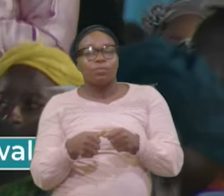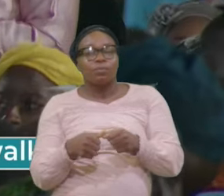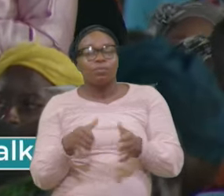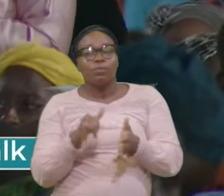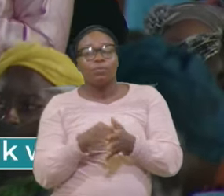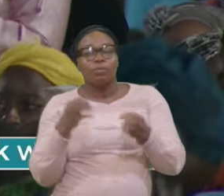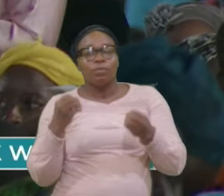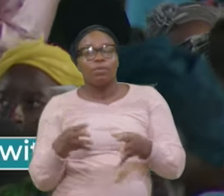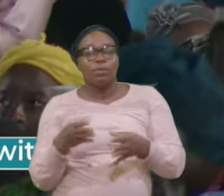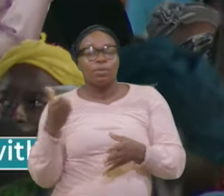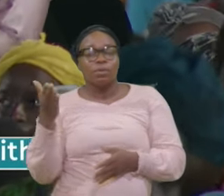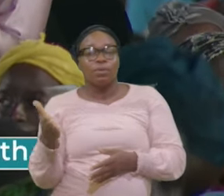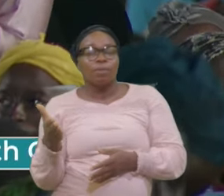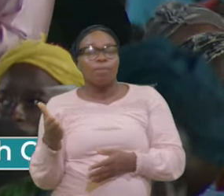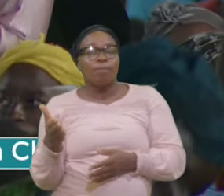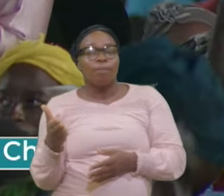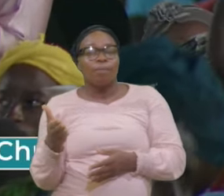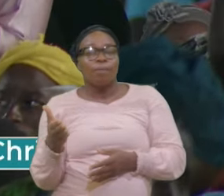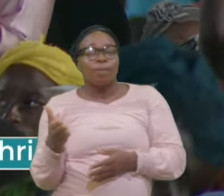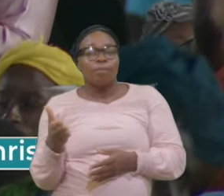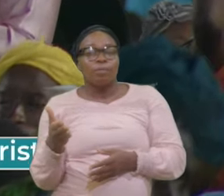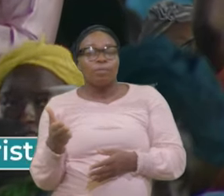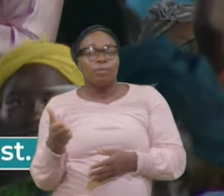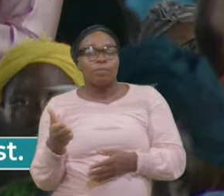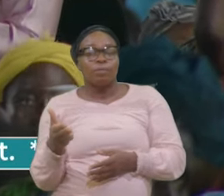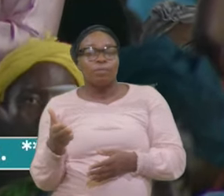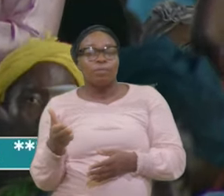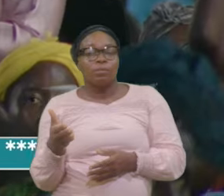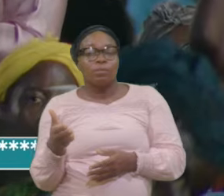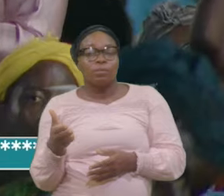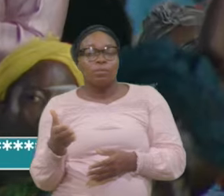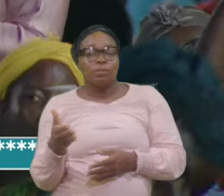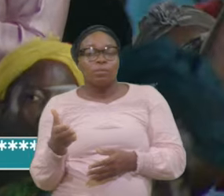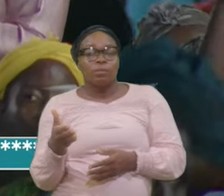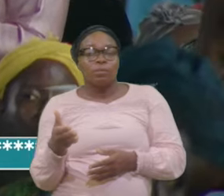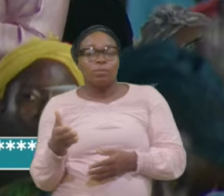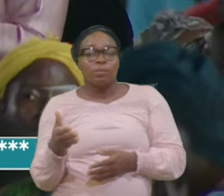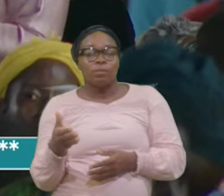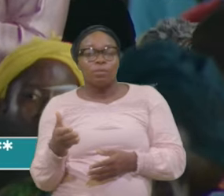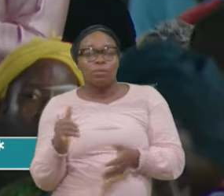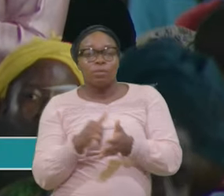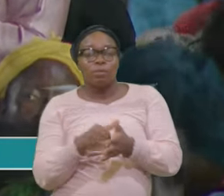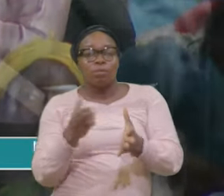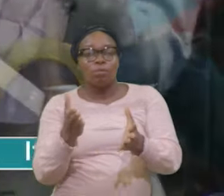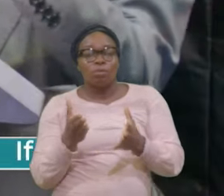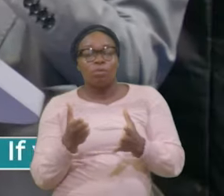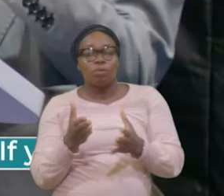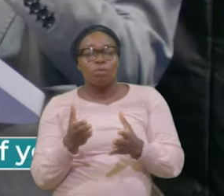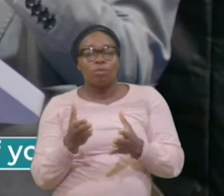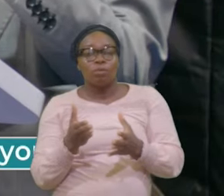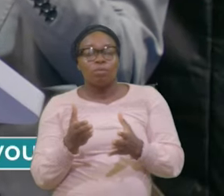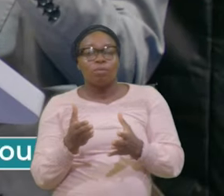Will Have Given Them Life To Christ And That Is What We Are Interested In Doing At This Moment